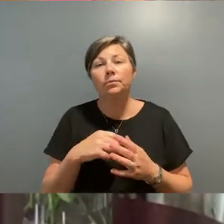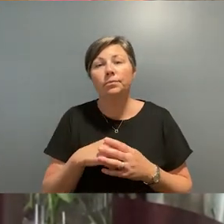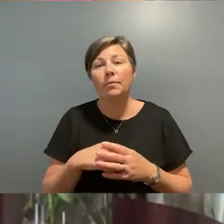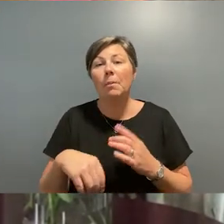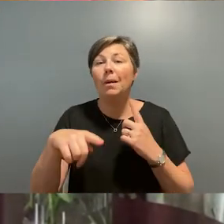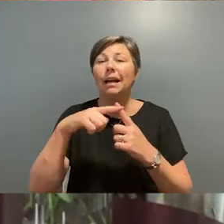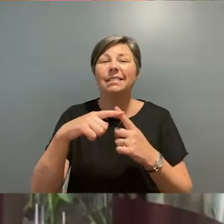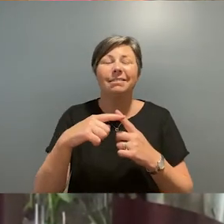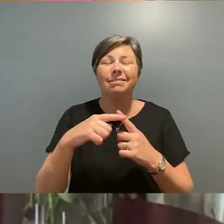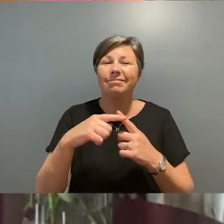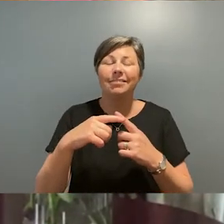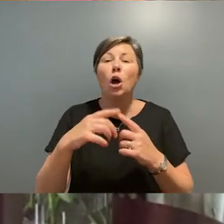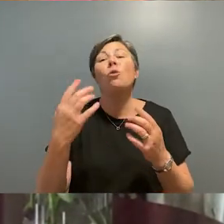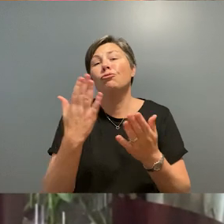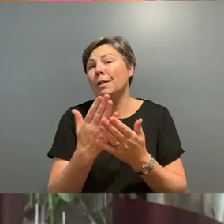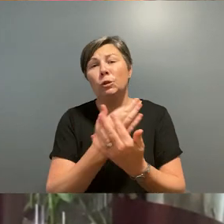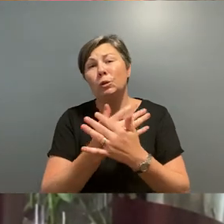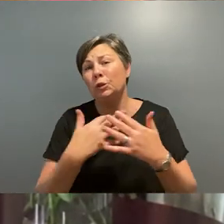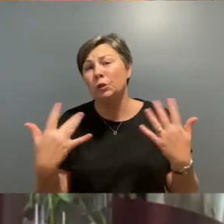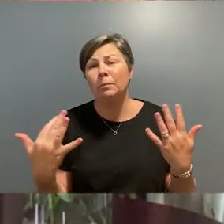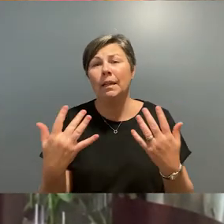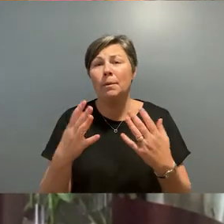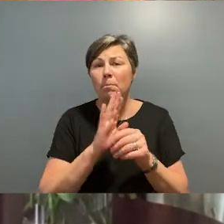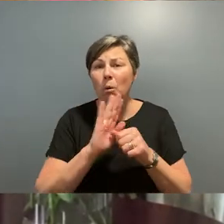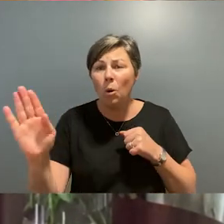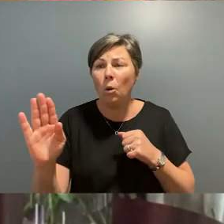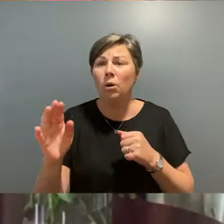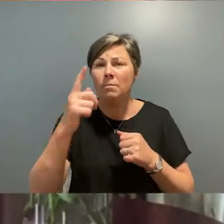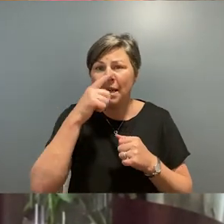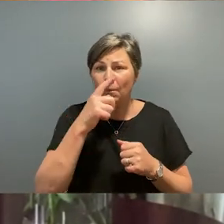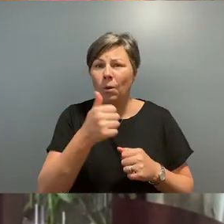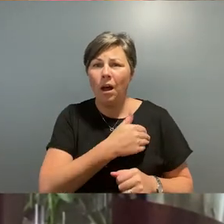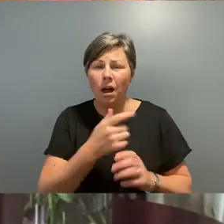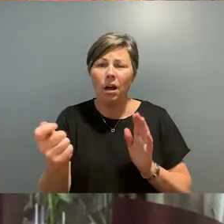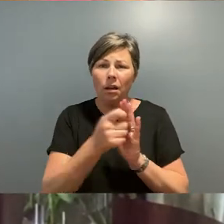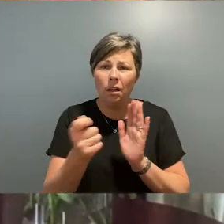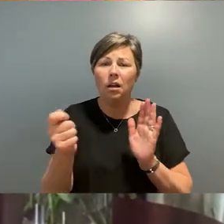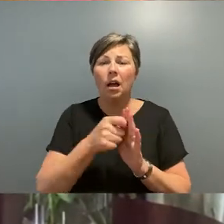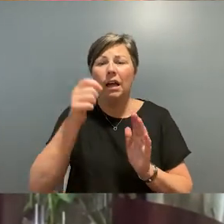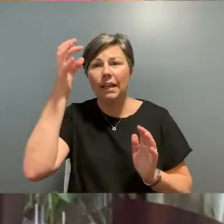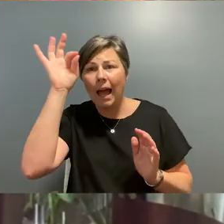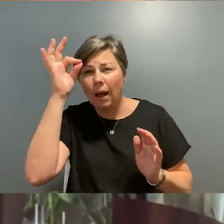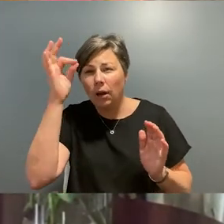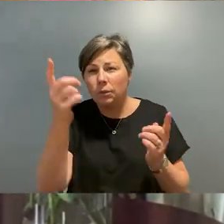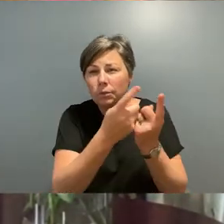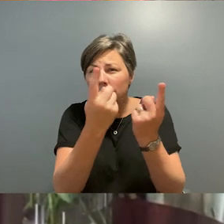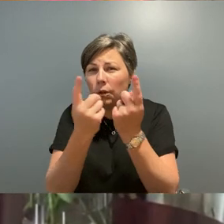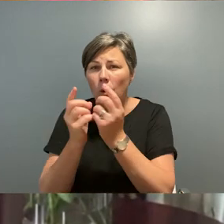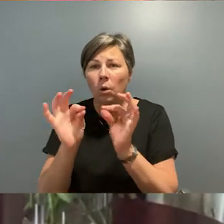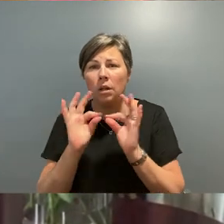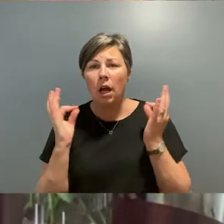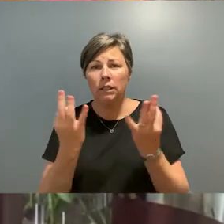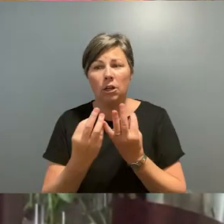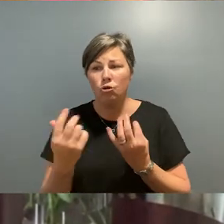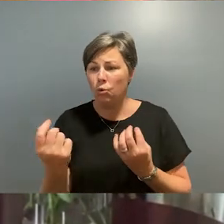alongside all the donors, board members, staff, government council and other organisations, all